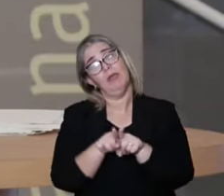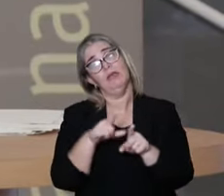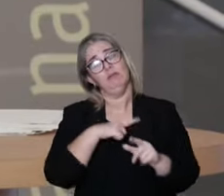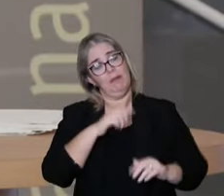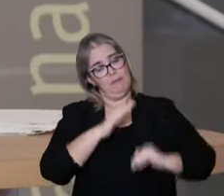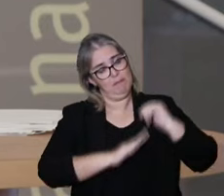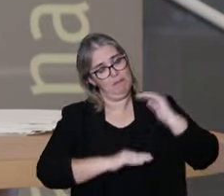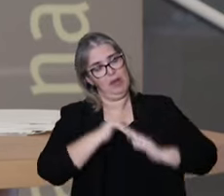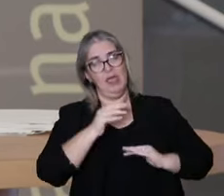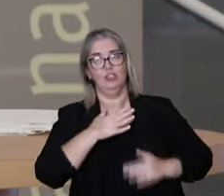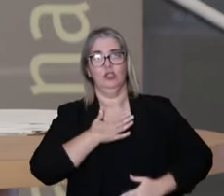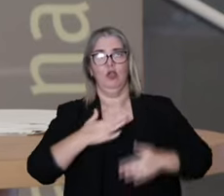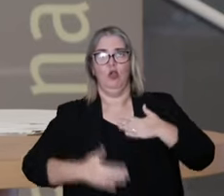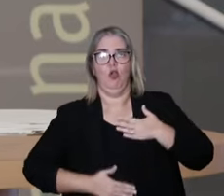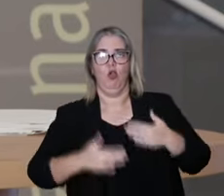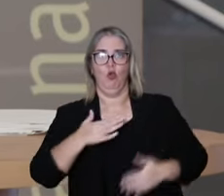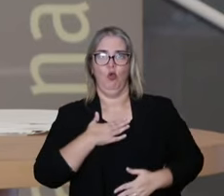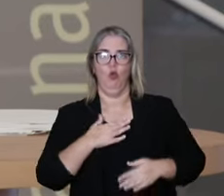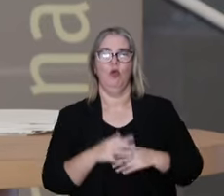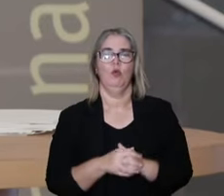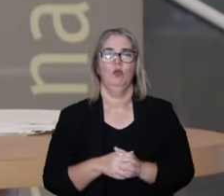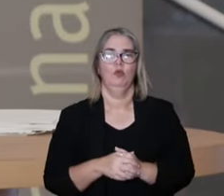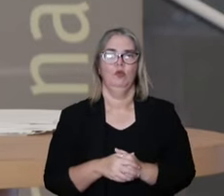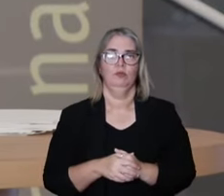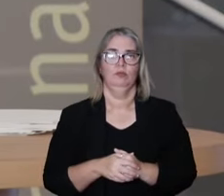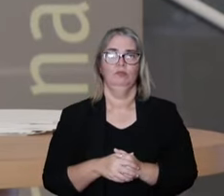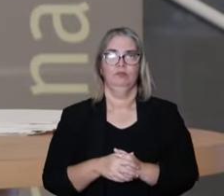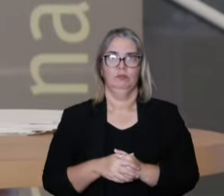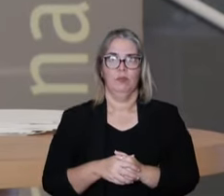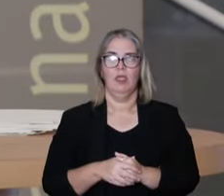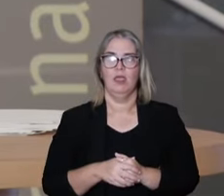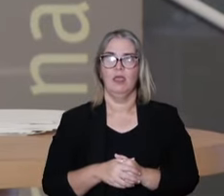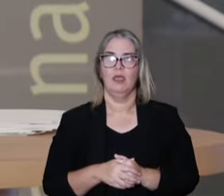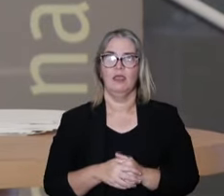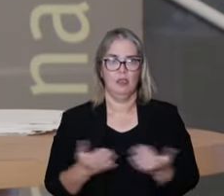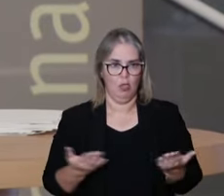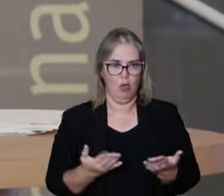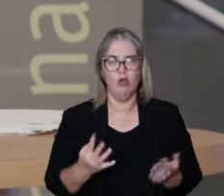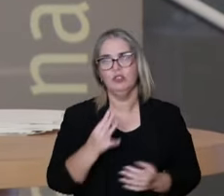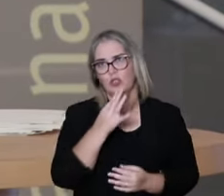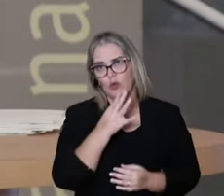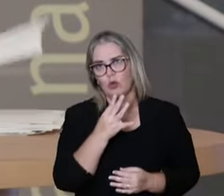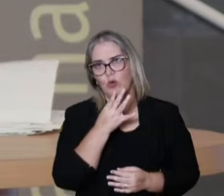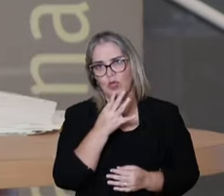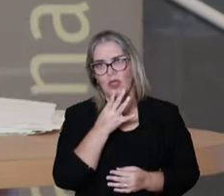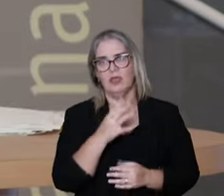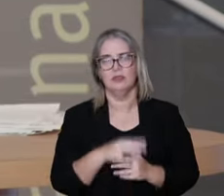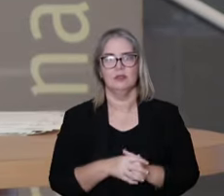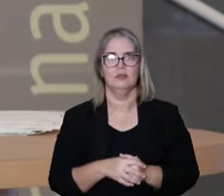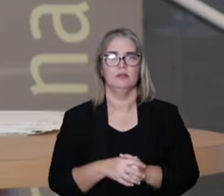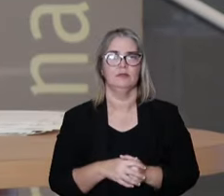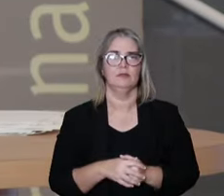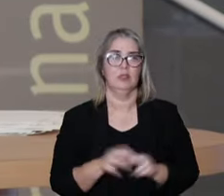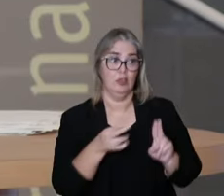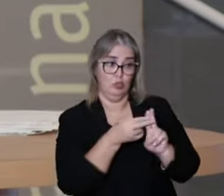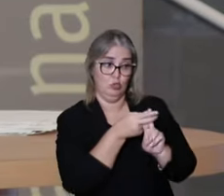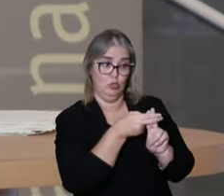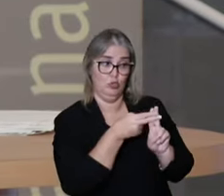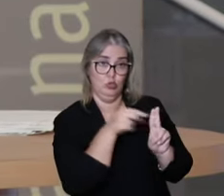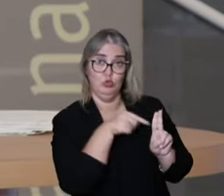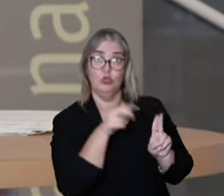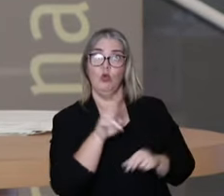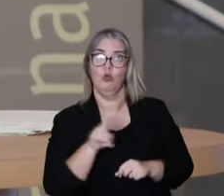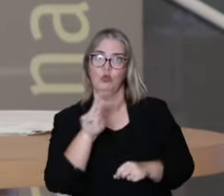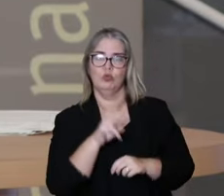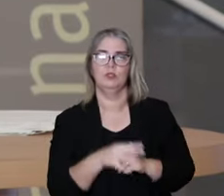that we know a lot and that are